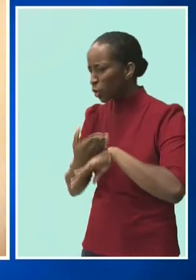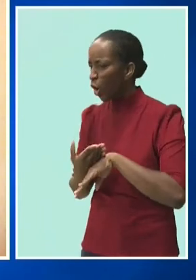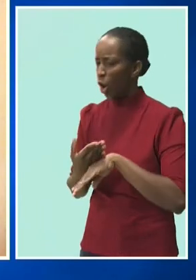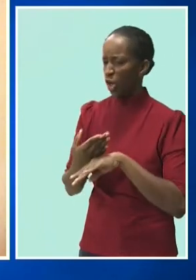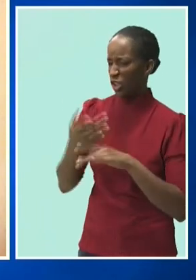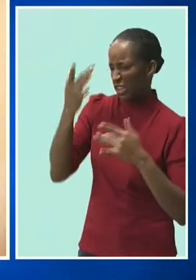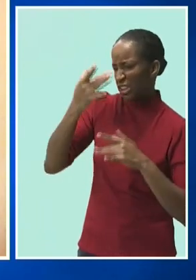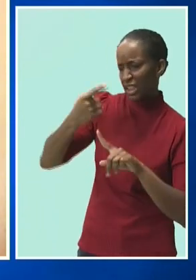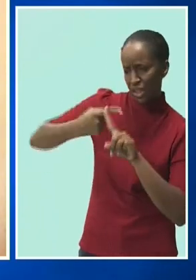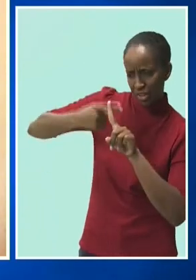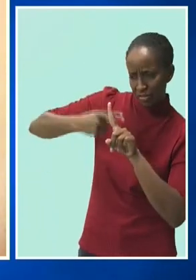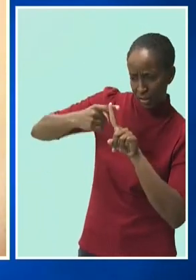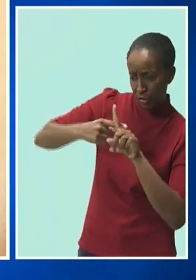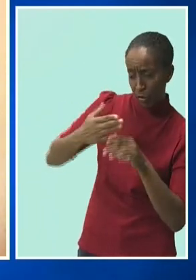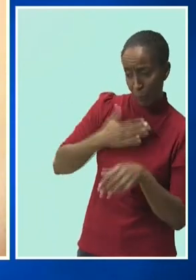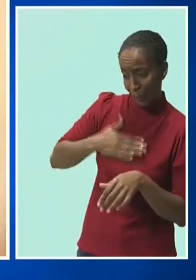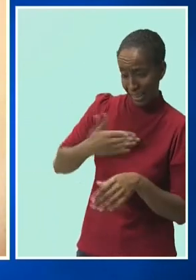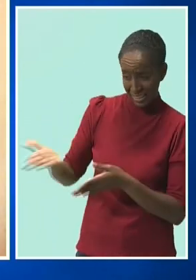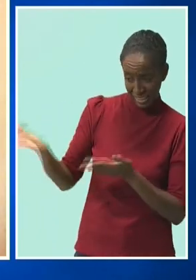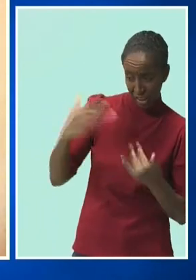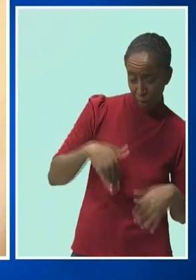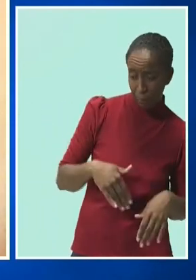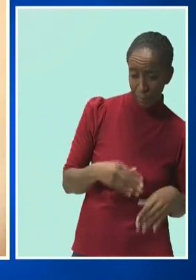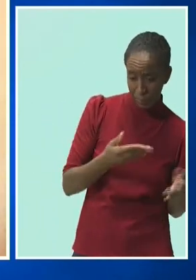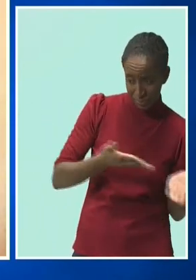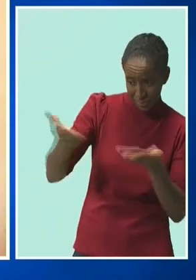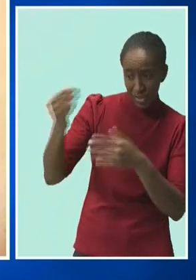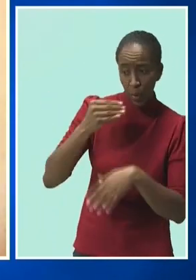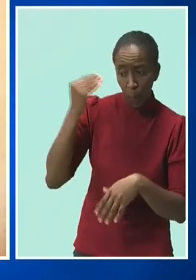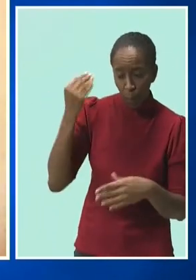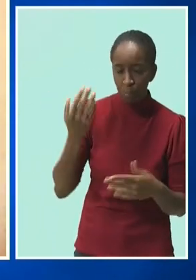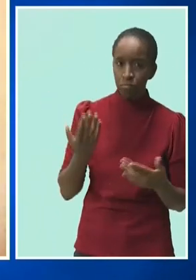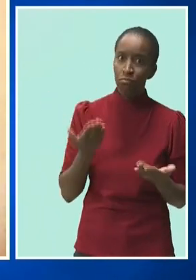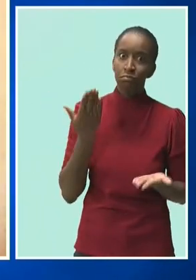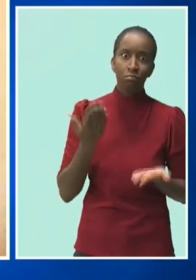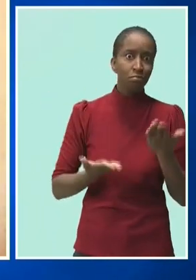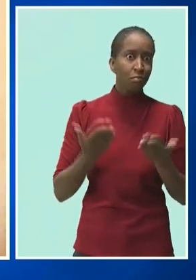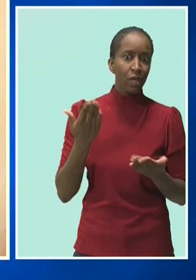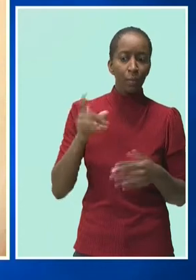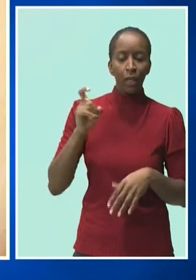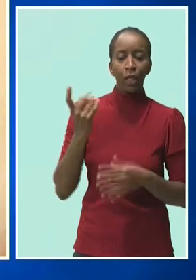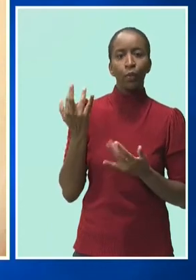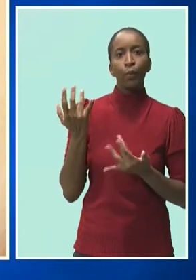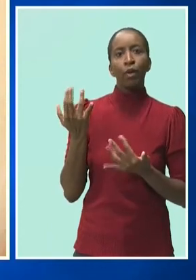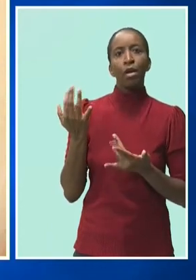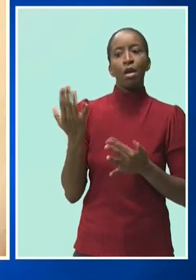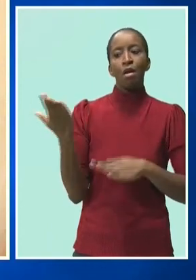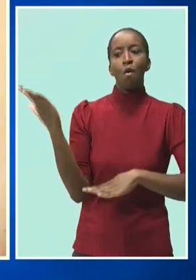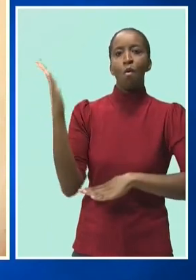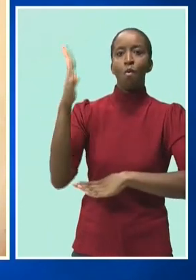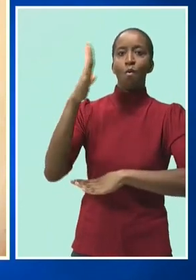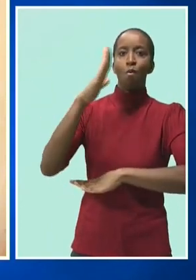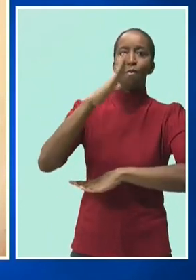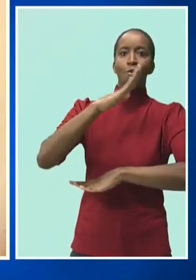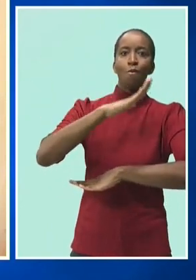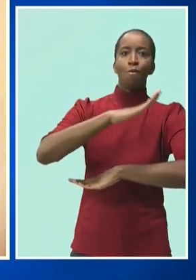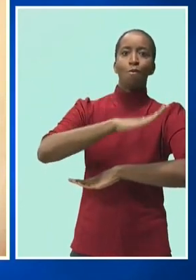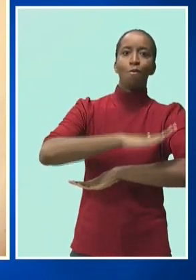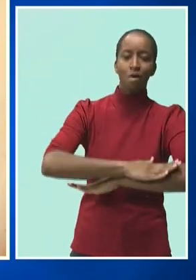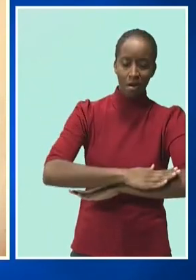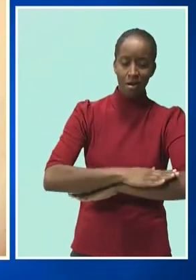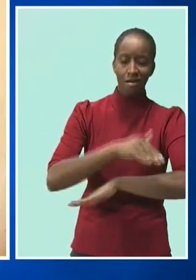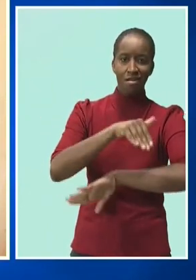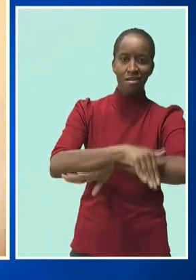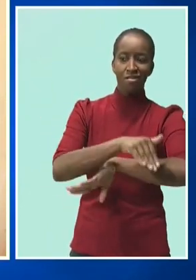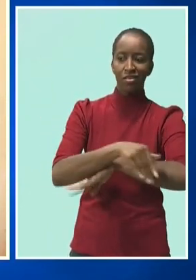and pick up the child? And sometimes they would have had issues where it took the parent the whole day before they could come for the child.